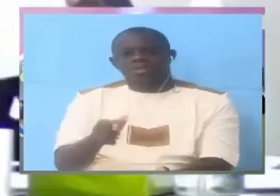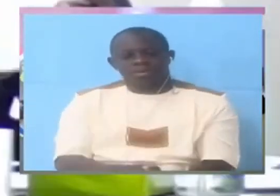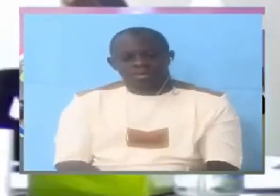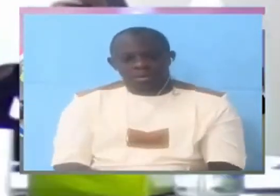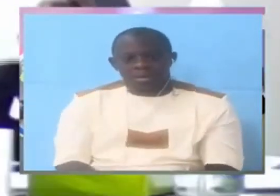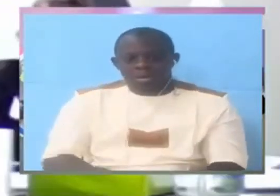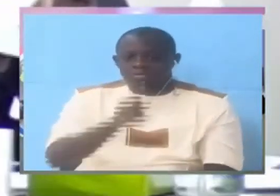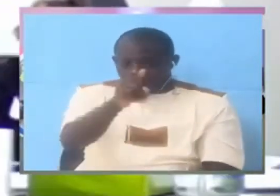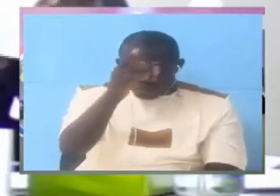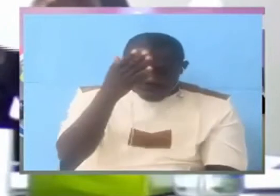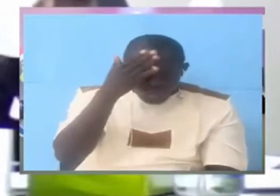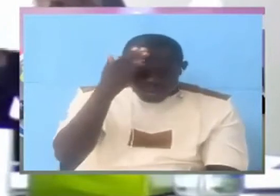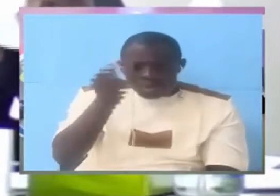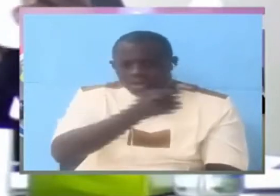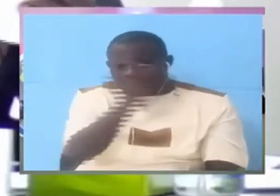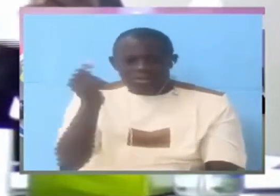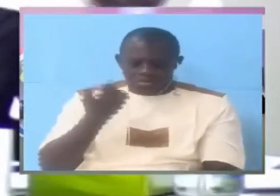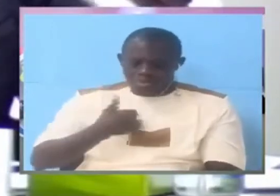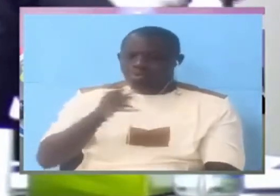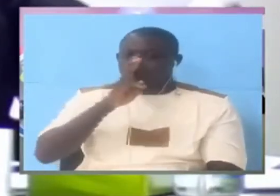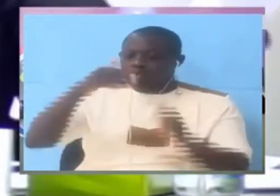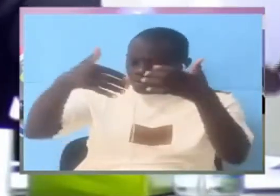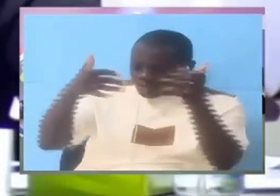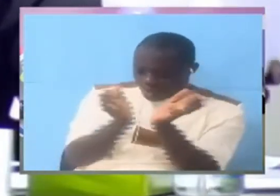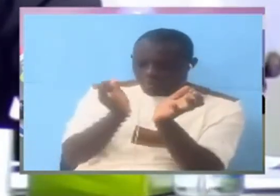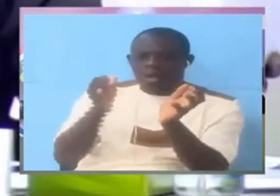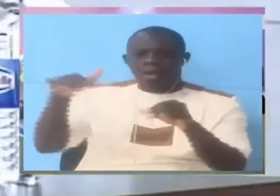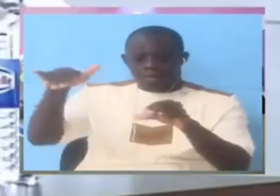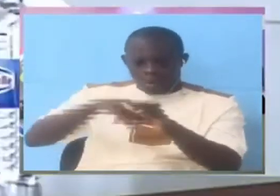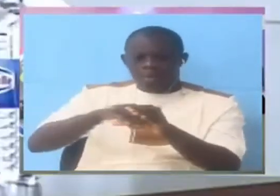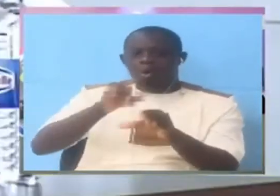you knew that these people were the group that went to do the arrest